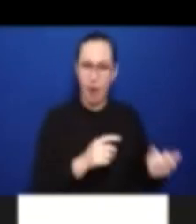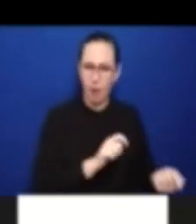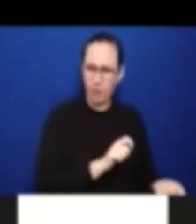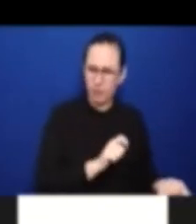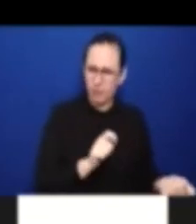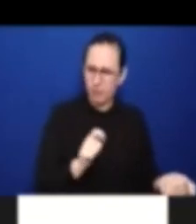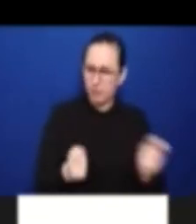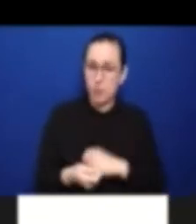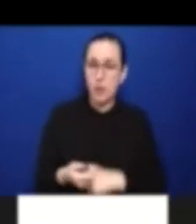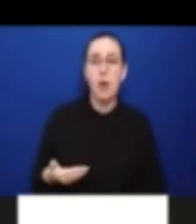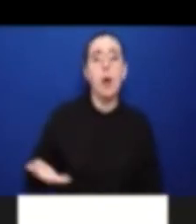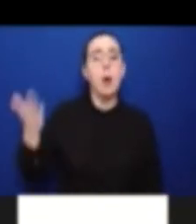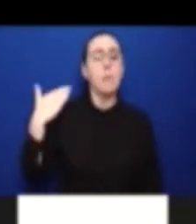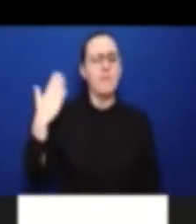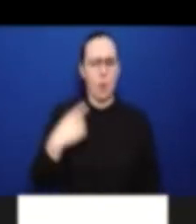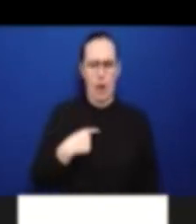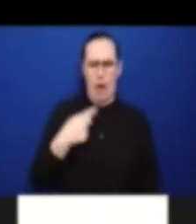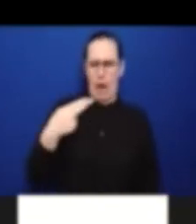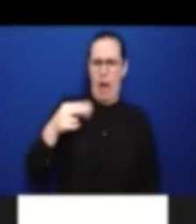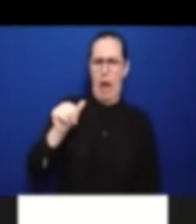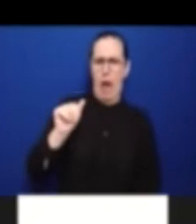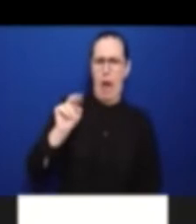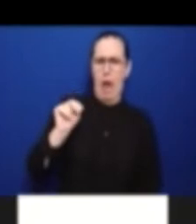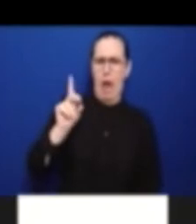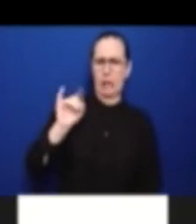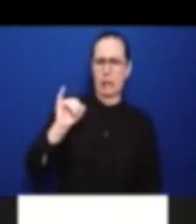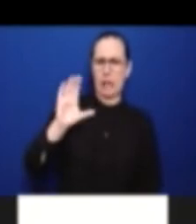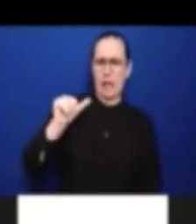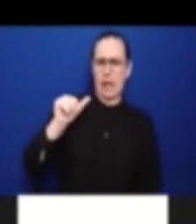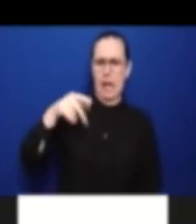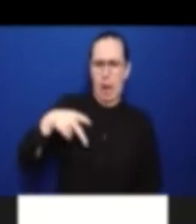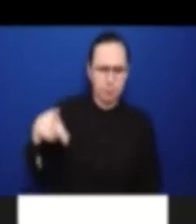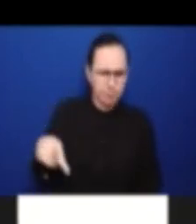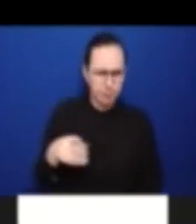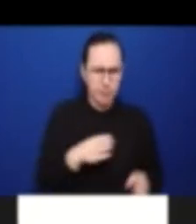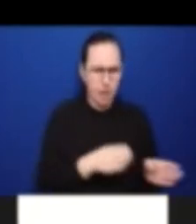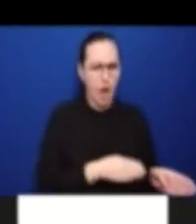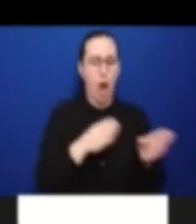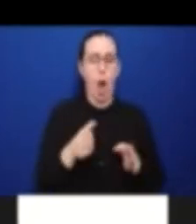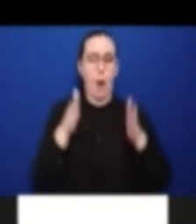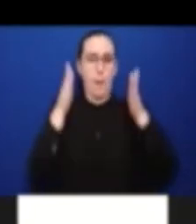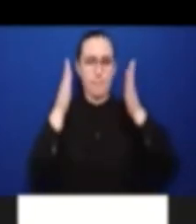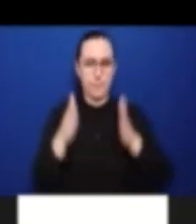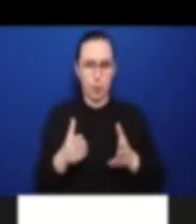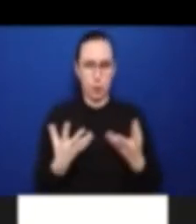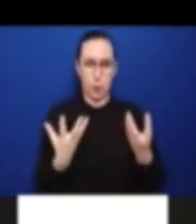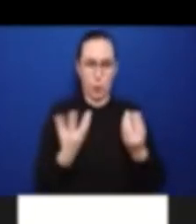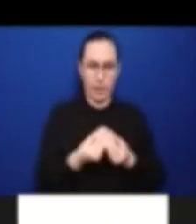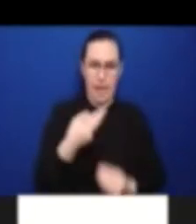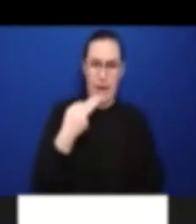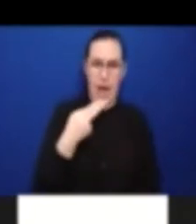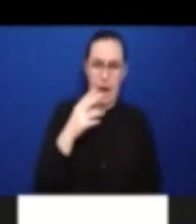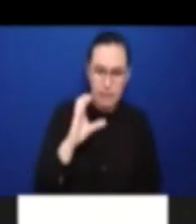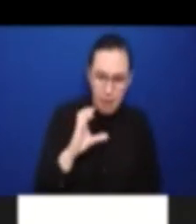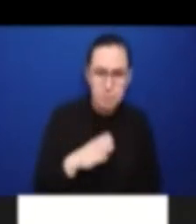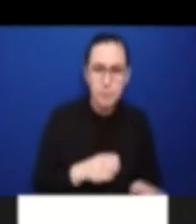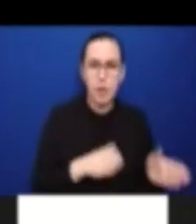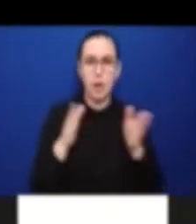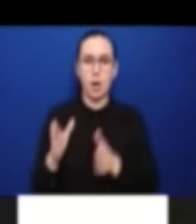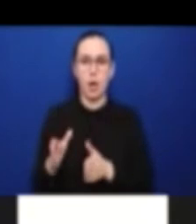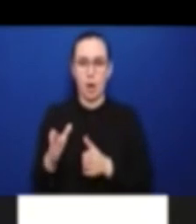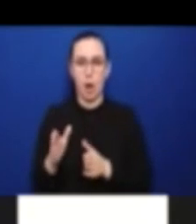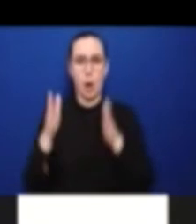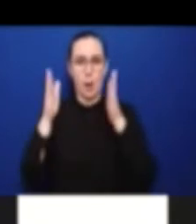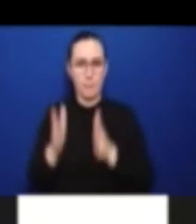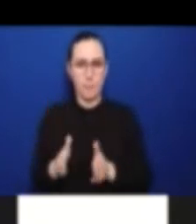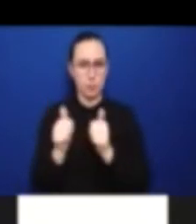persons with a handicap, persons with a disability, and now persons living with a disability. And I find that